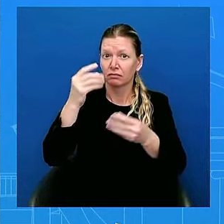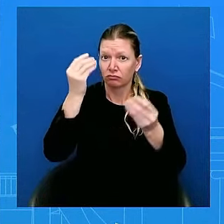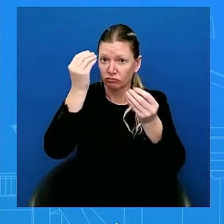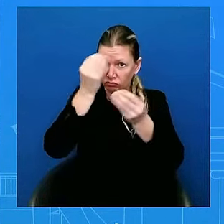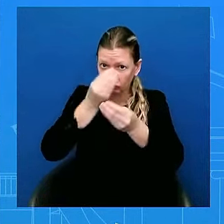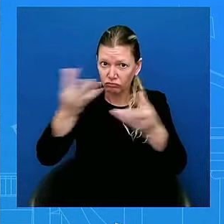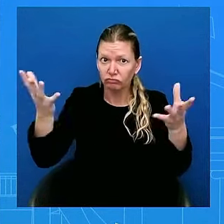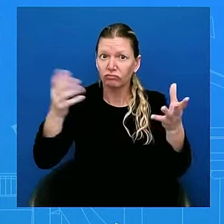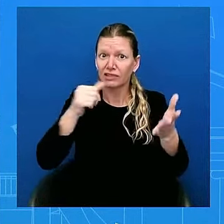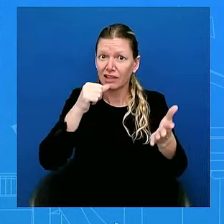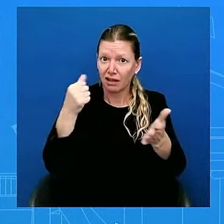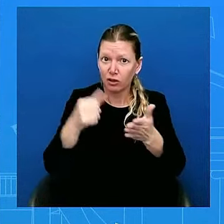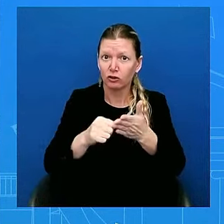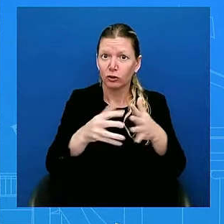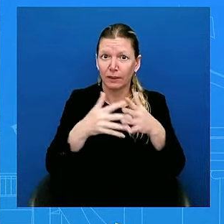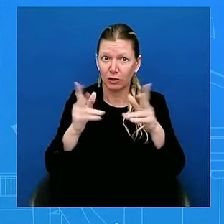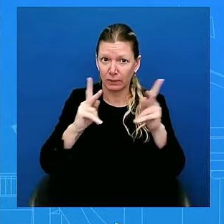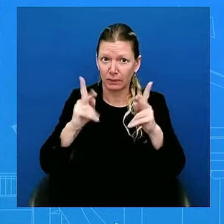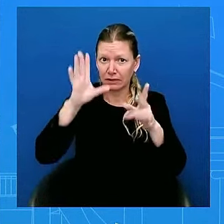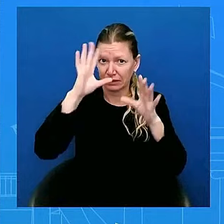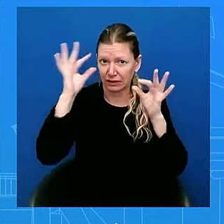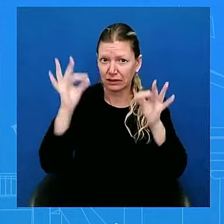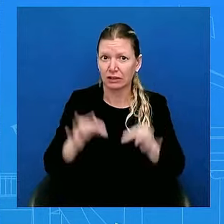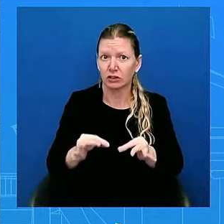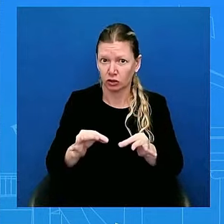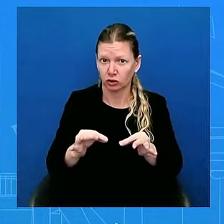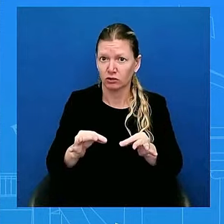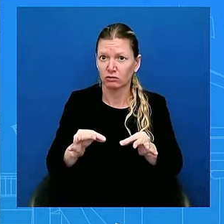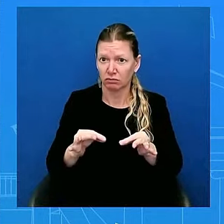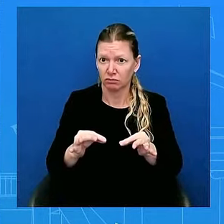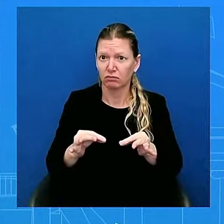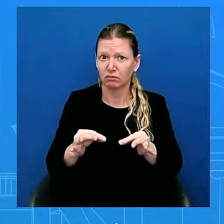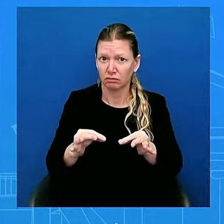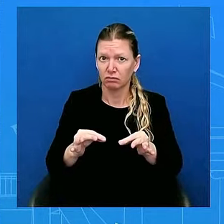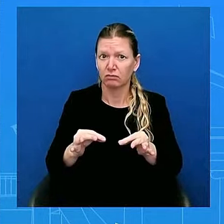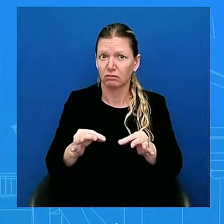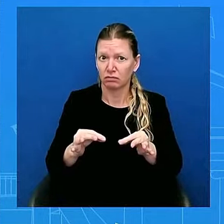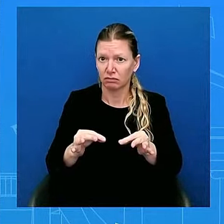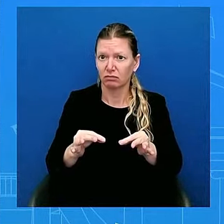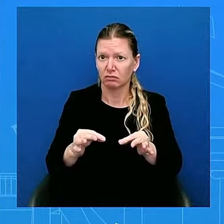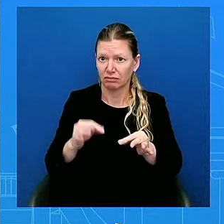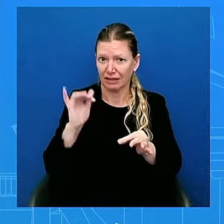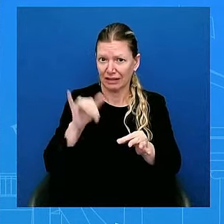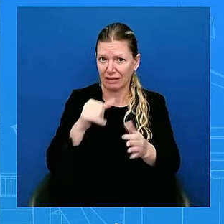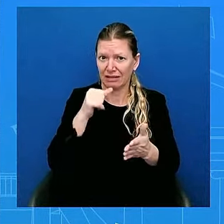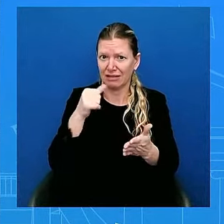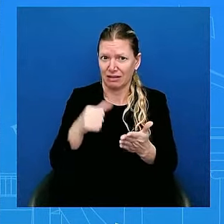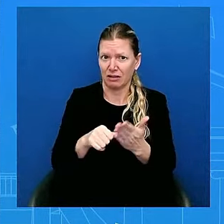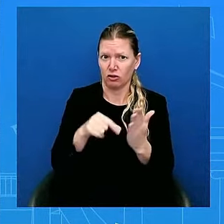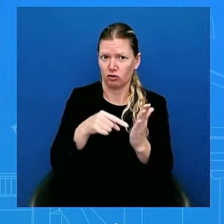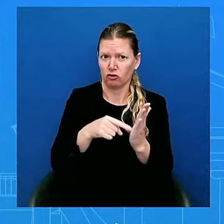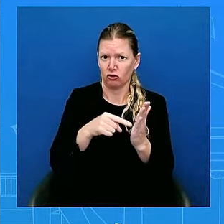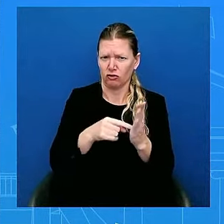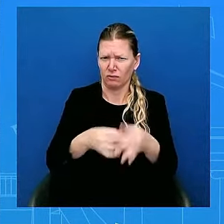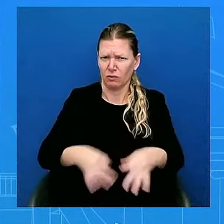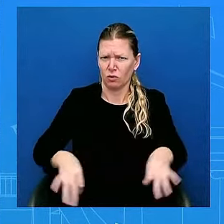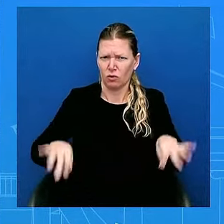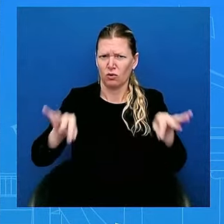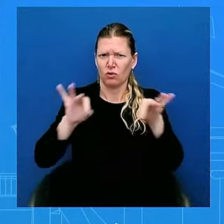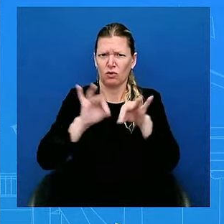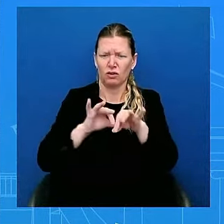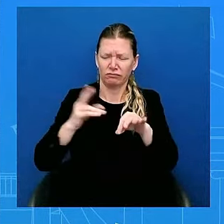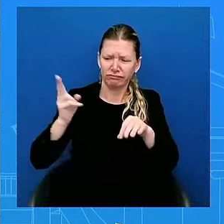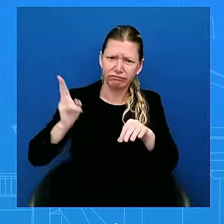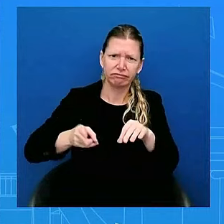That deserved a standalone letter, I believe, right? A decision, an important historic decision. He wanted to do that and speak directly